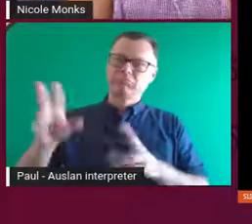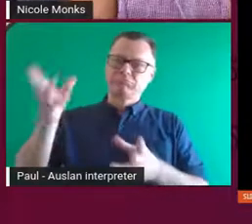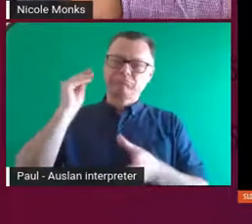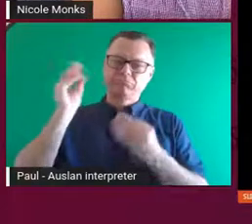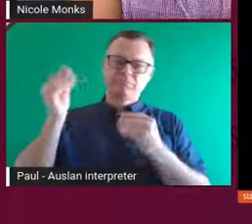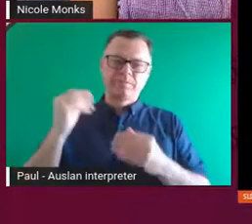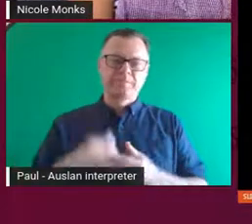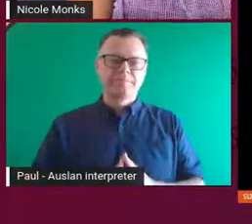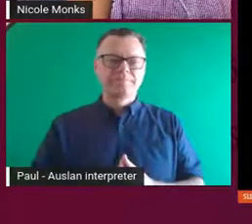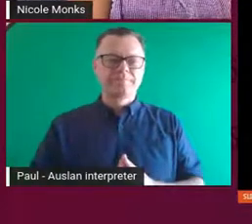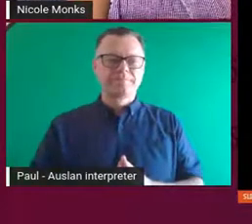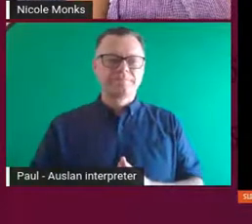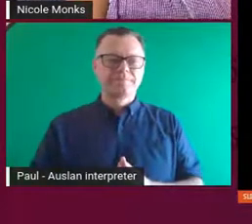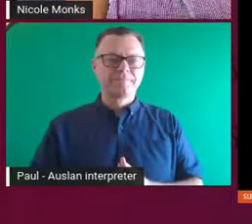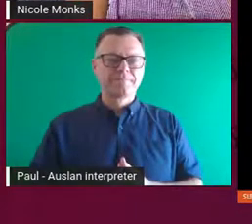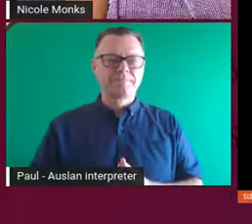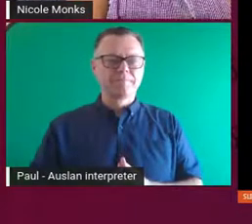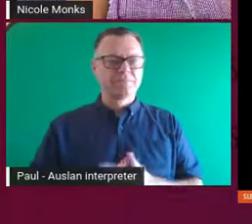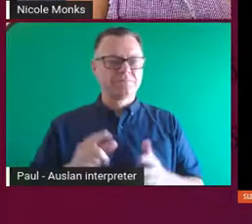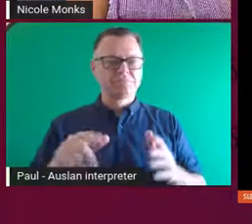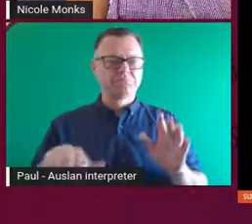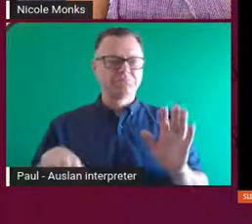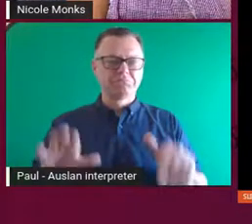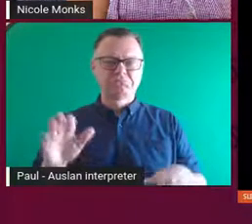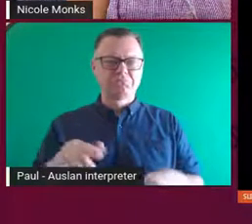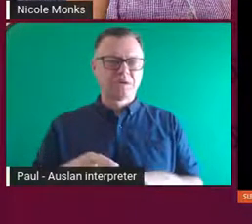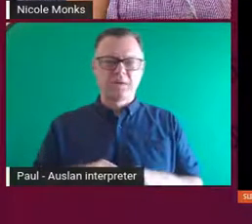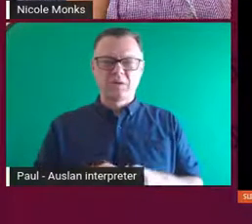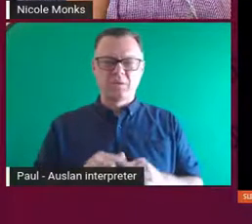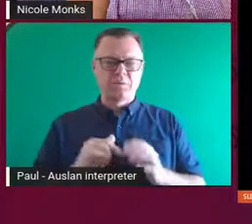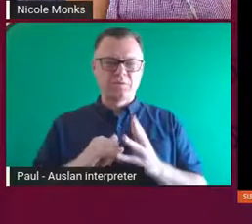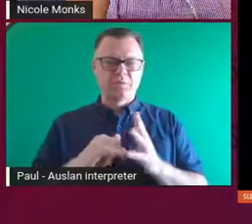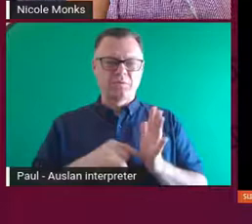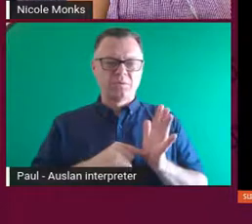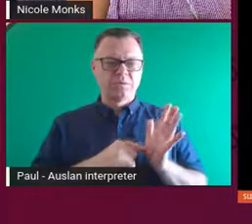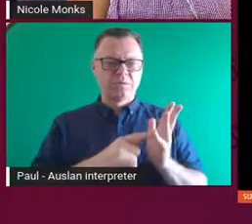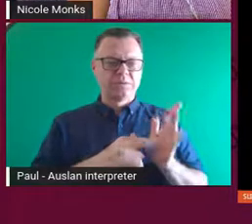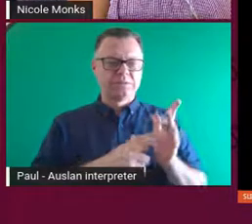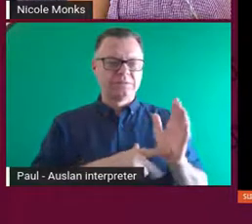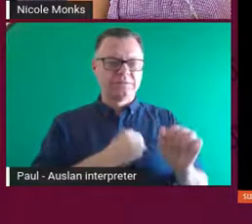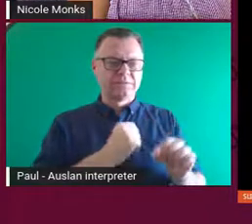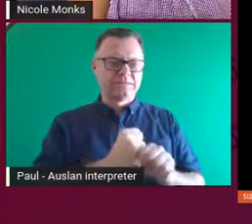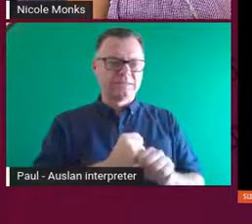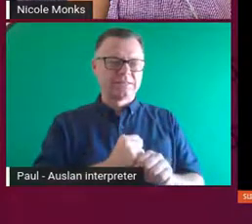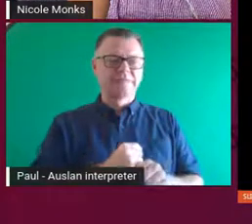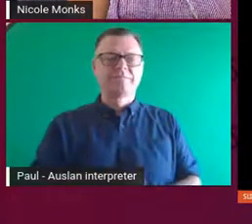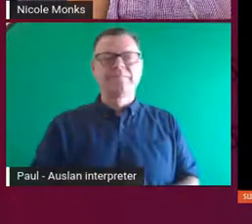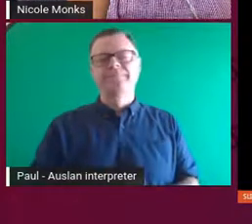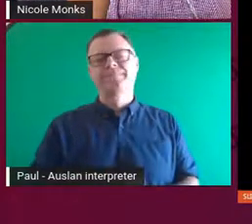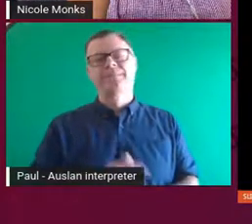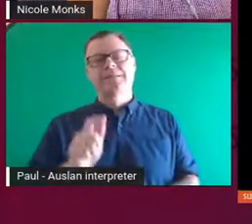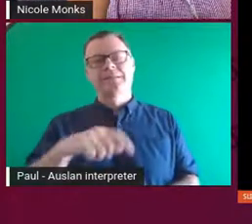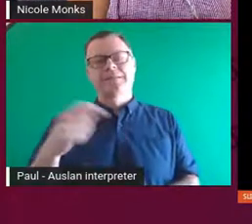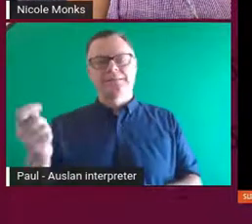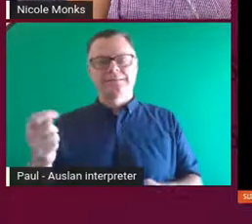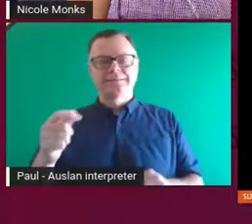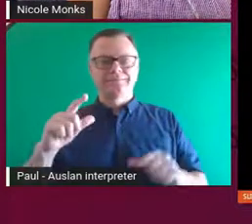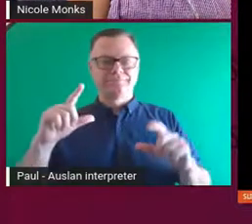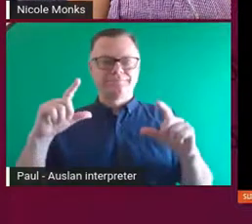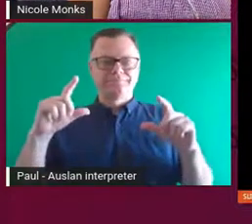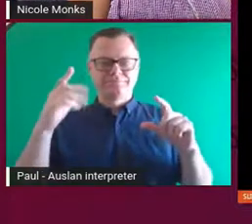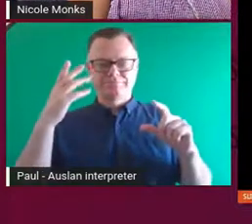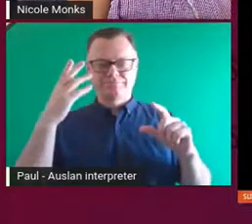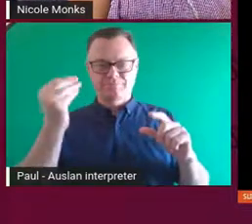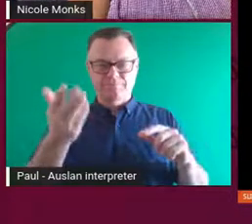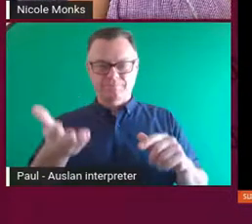I think it's really stunning. We'll go on to the next slide, which is really some work that you